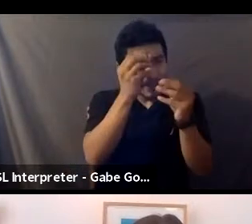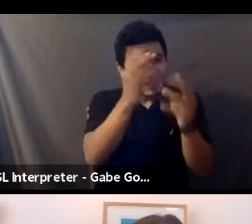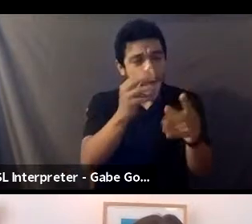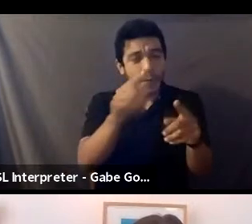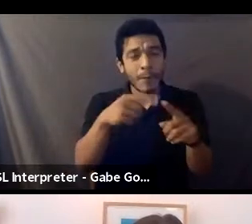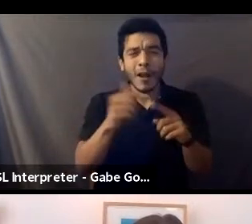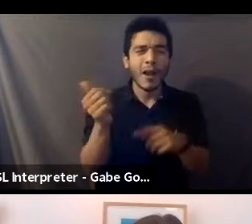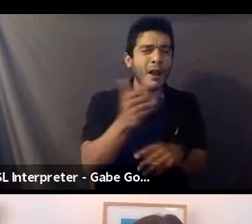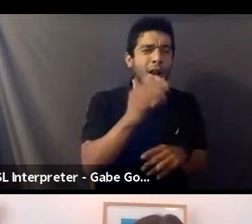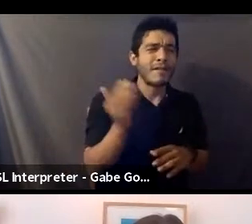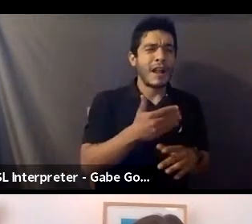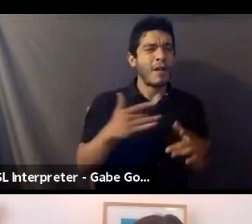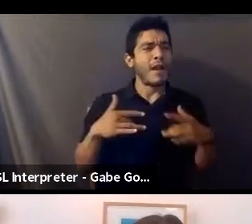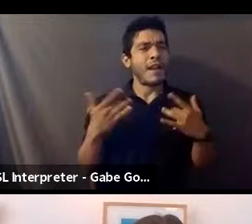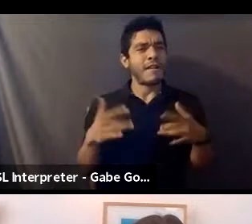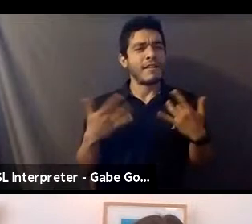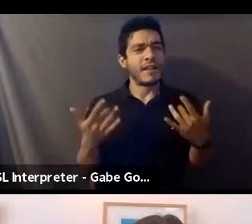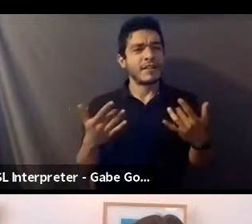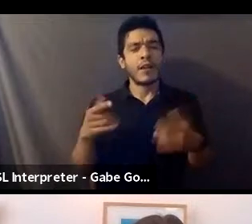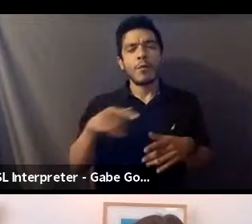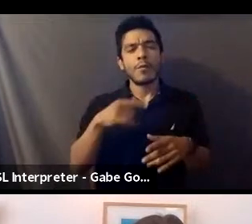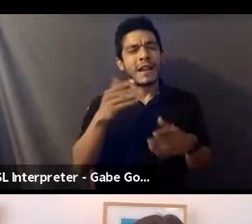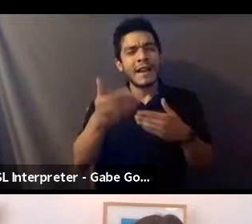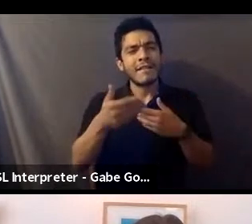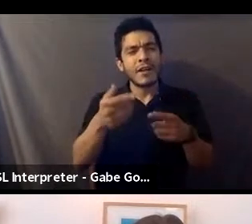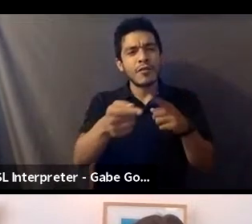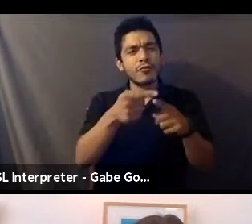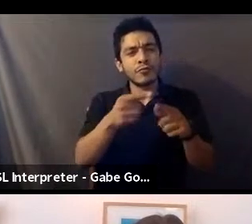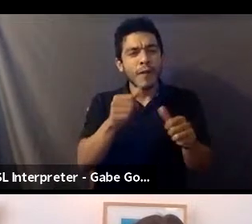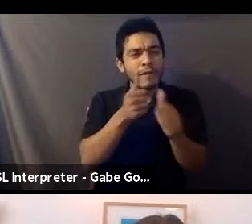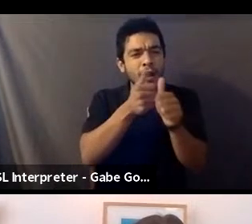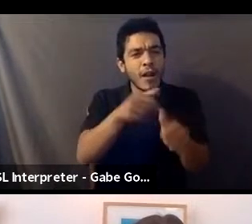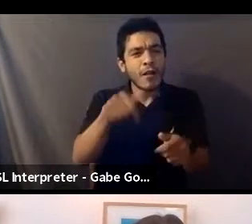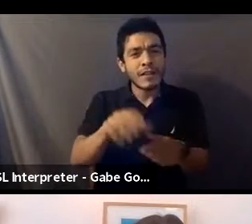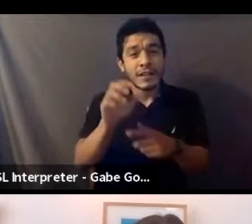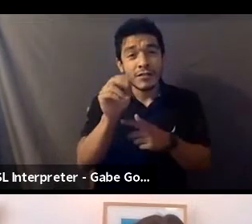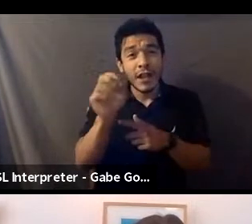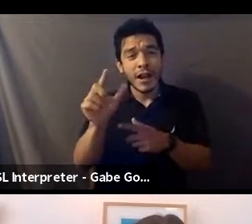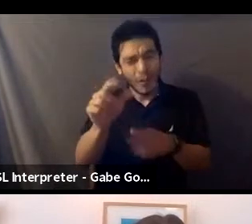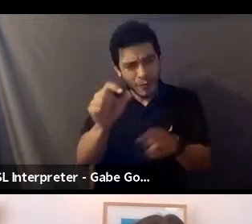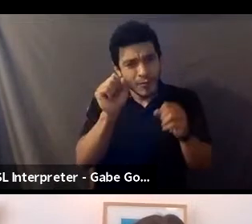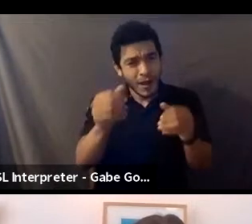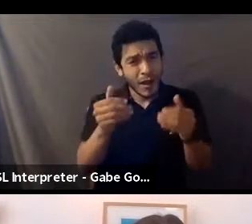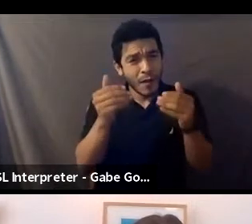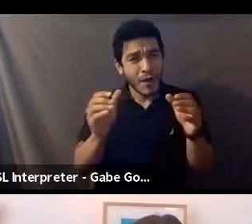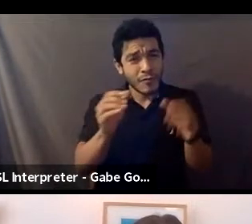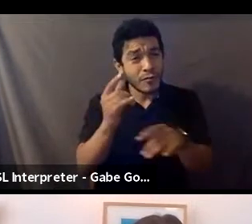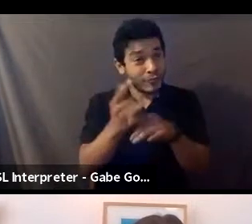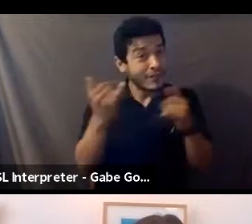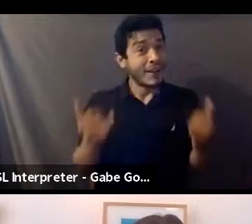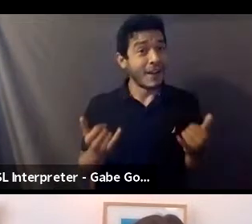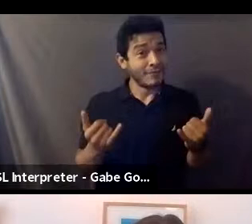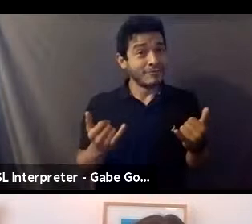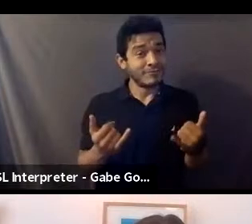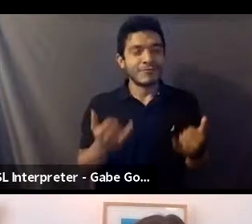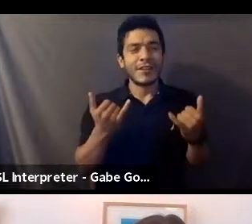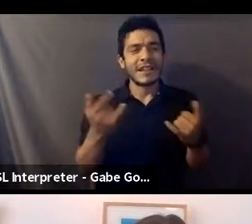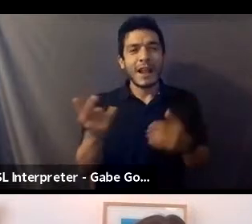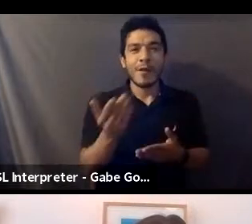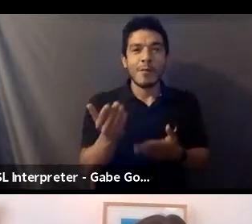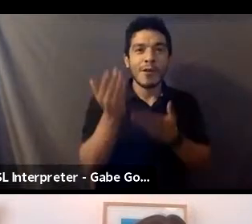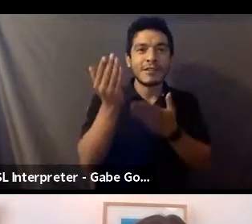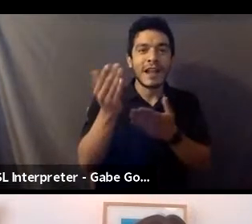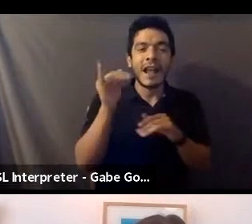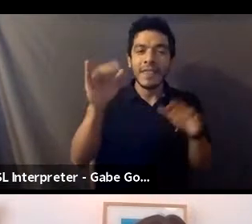events, we invite you to subscribe to this channel. You can go ahead and do that right now. Today, we present the President's Task Force